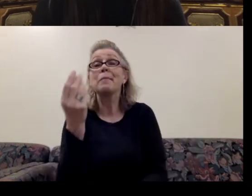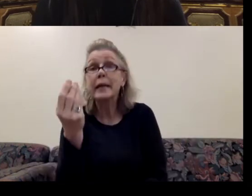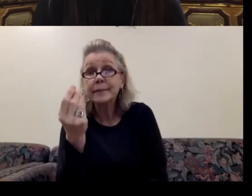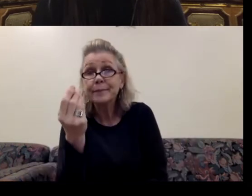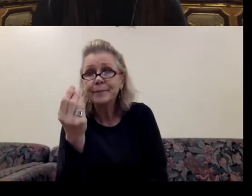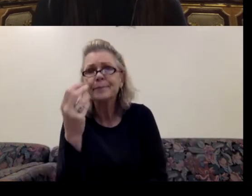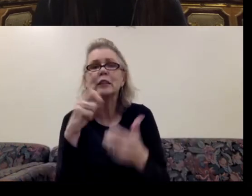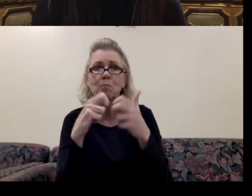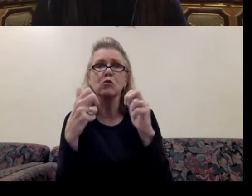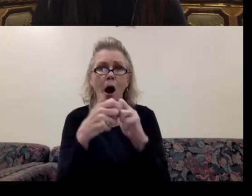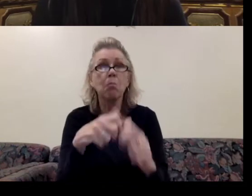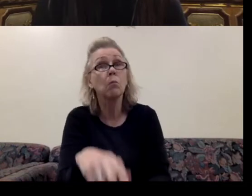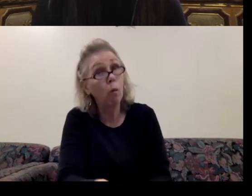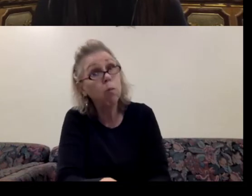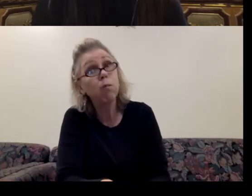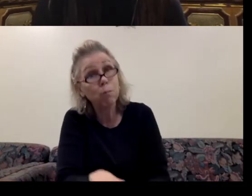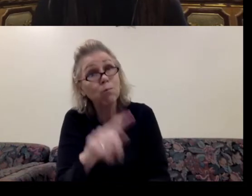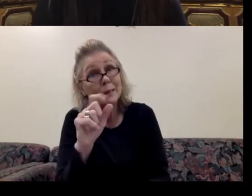Tanya, it's a problem.